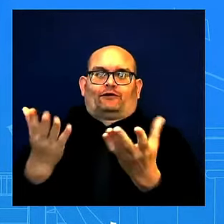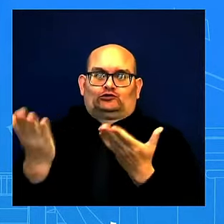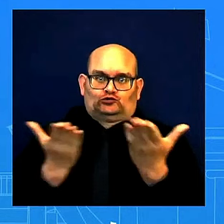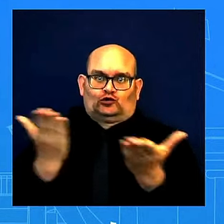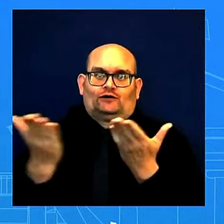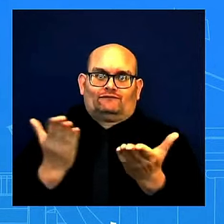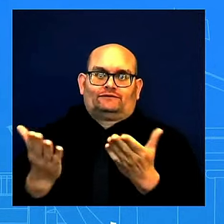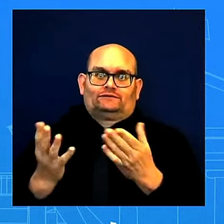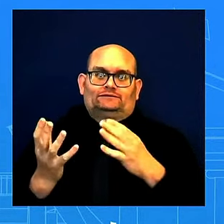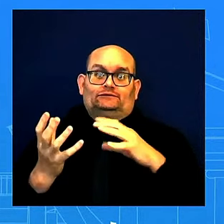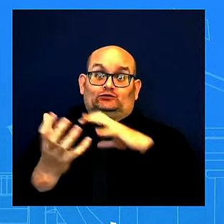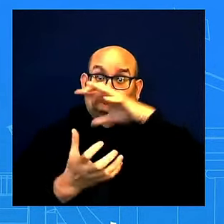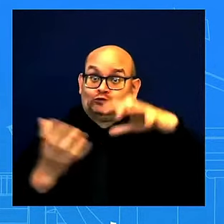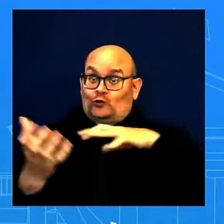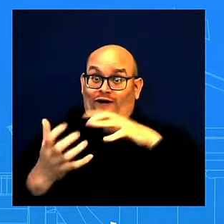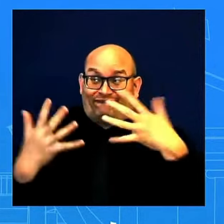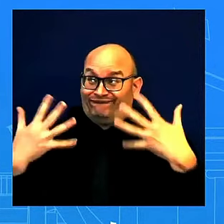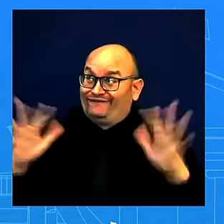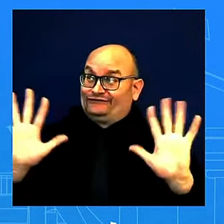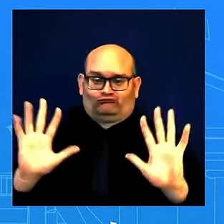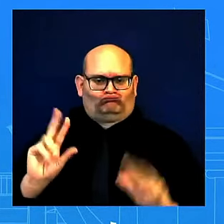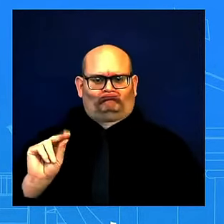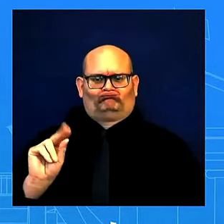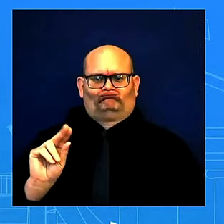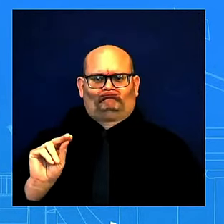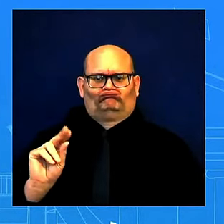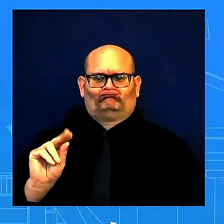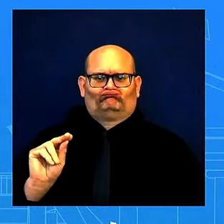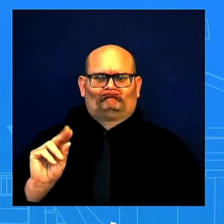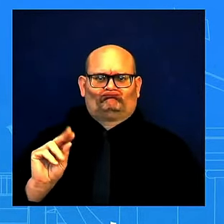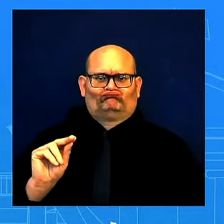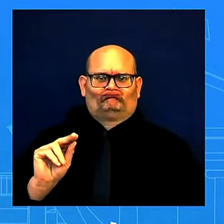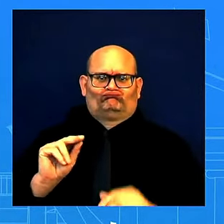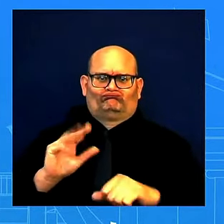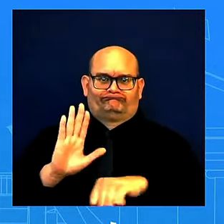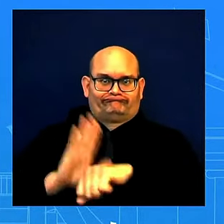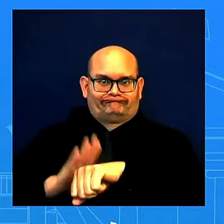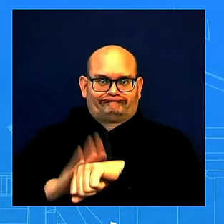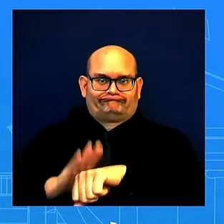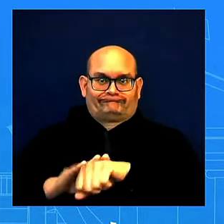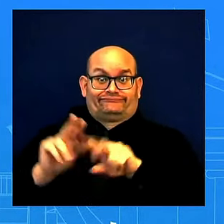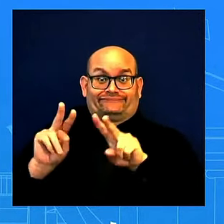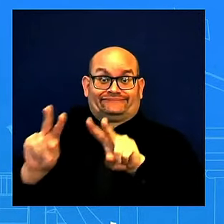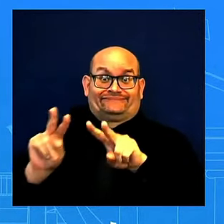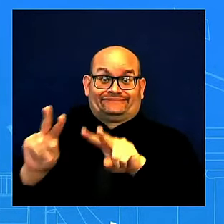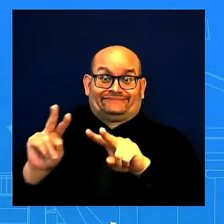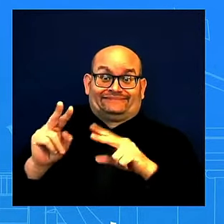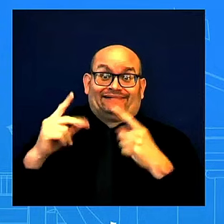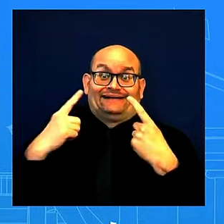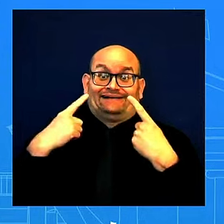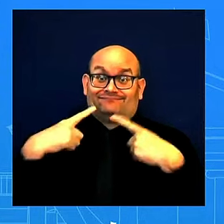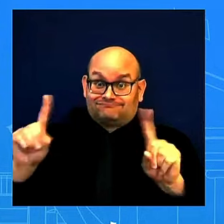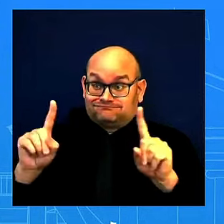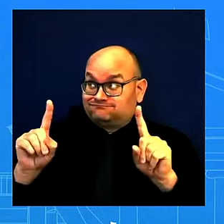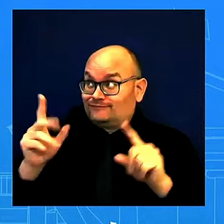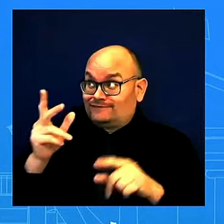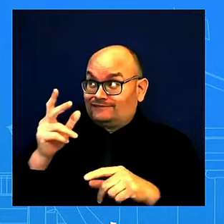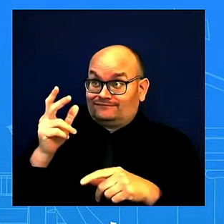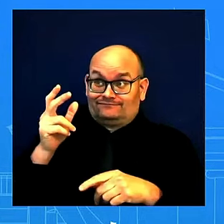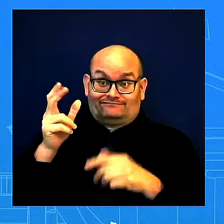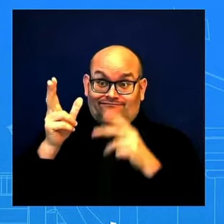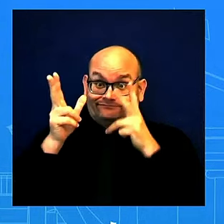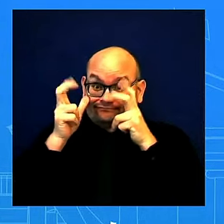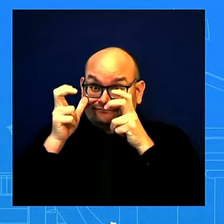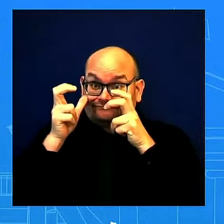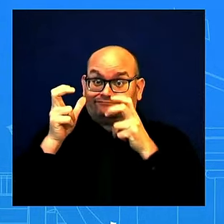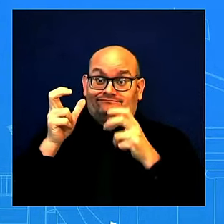we continue to urge everyone in its path to remain cautious, heed the warnings of local officials, and visit ready.gov,